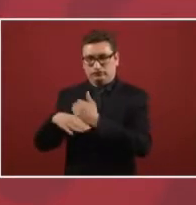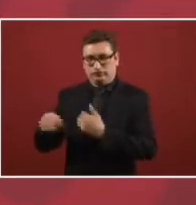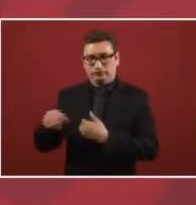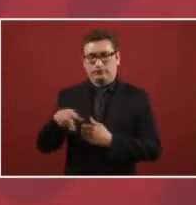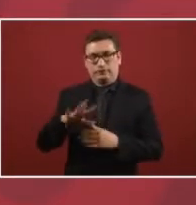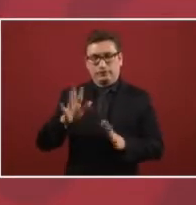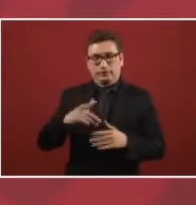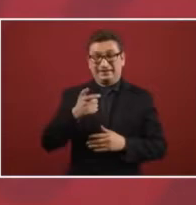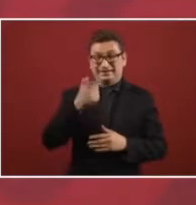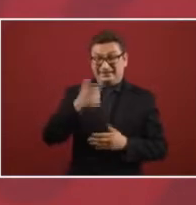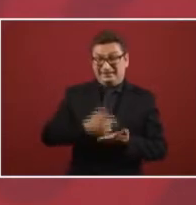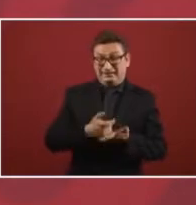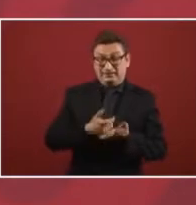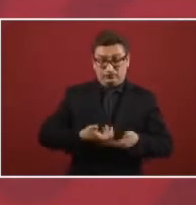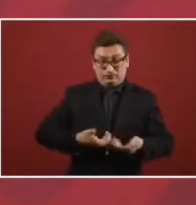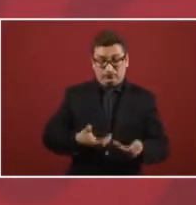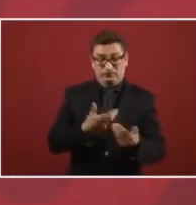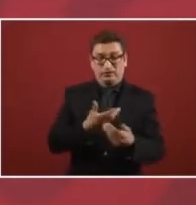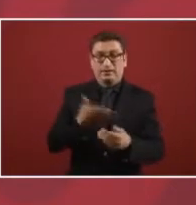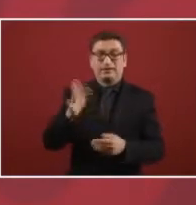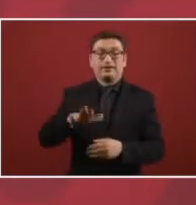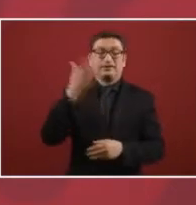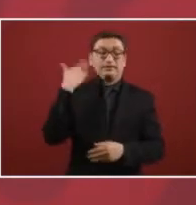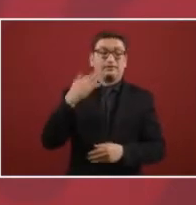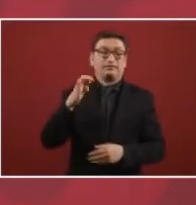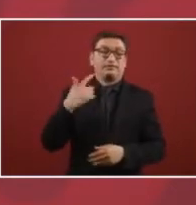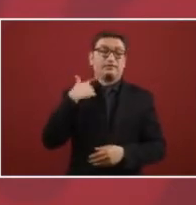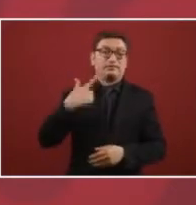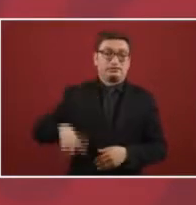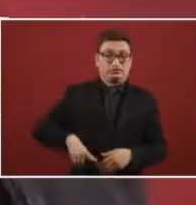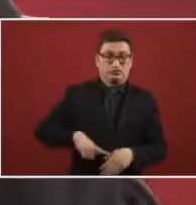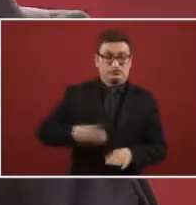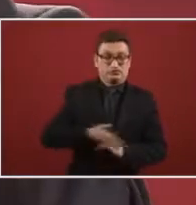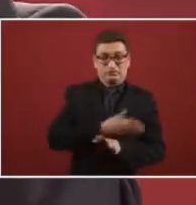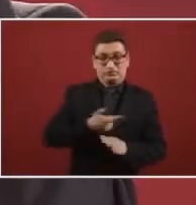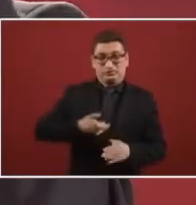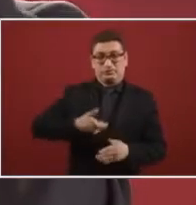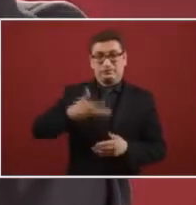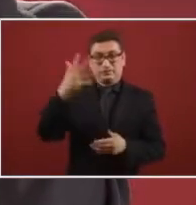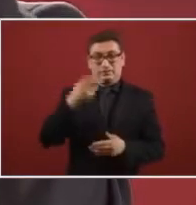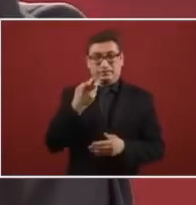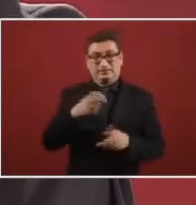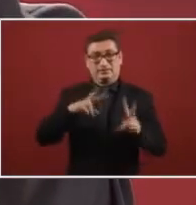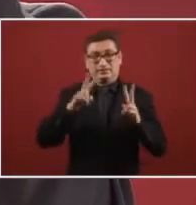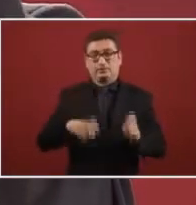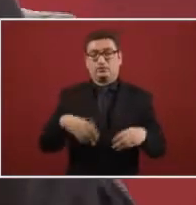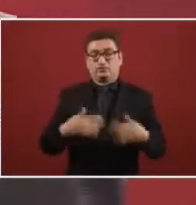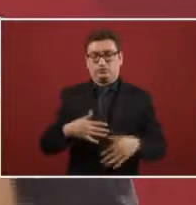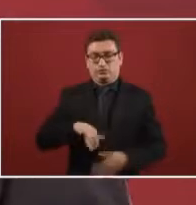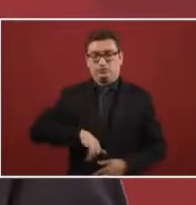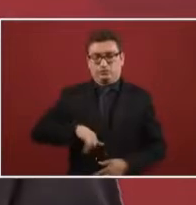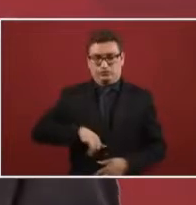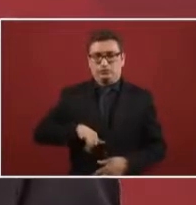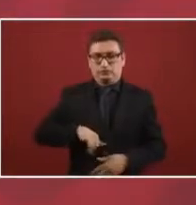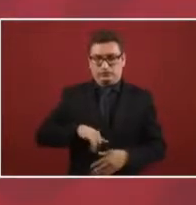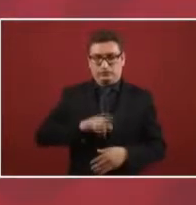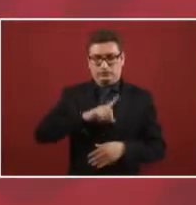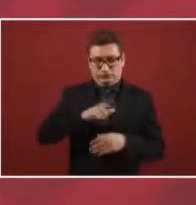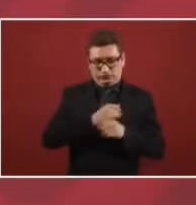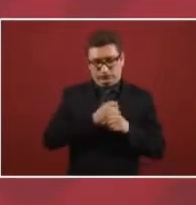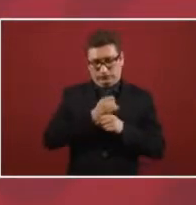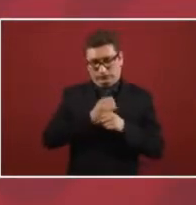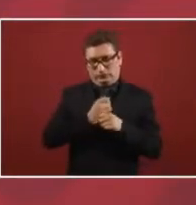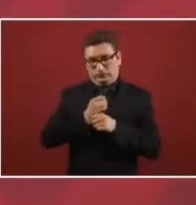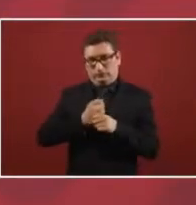The cost of the roads in the neoliberal period is a great matter for